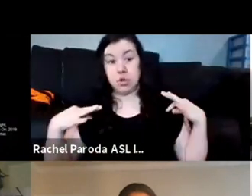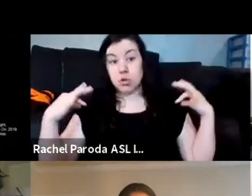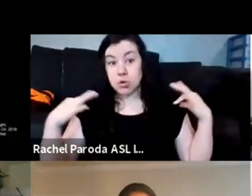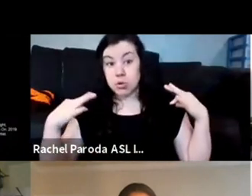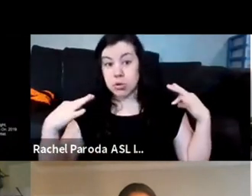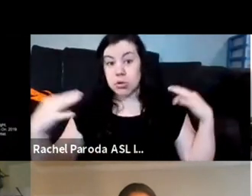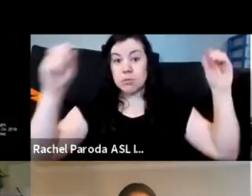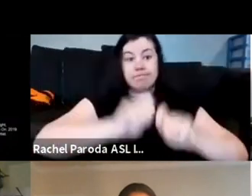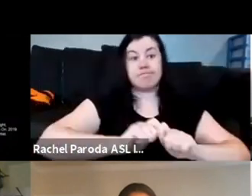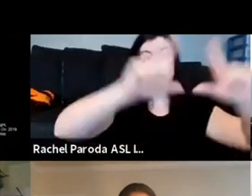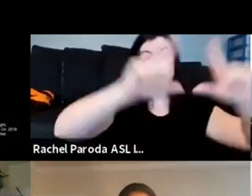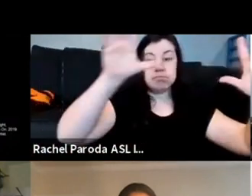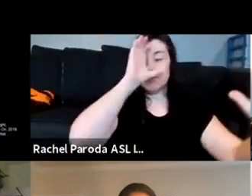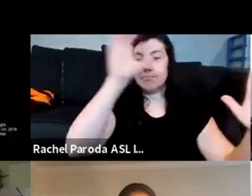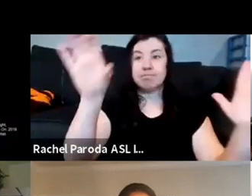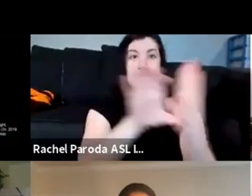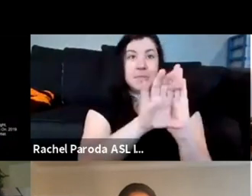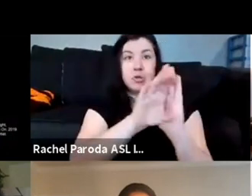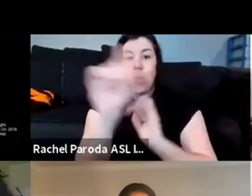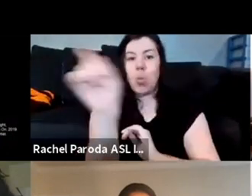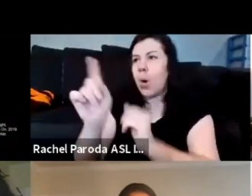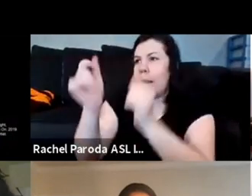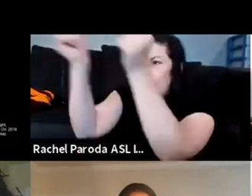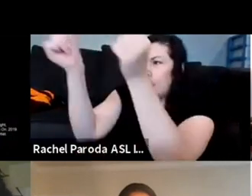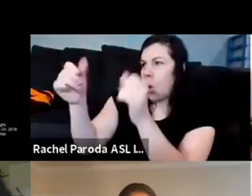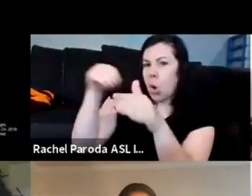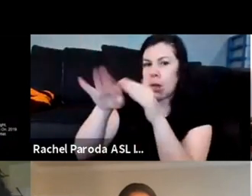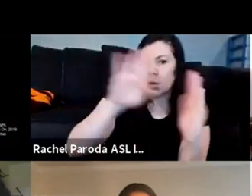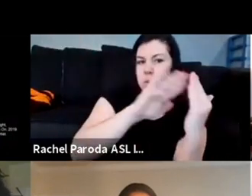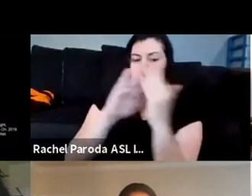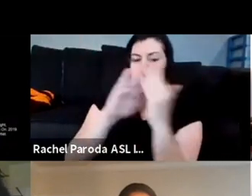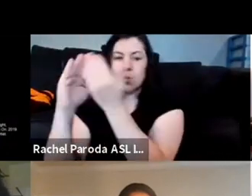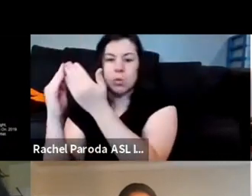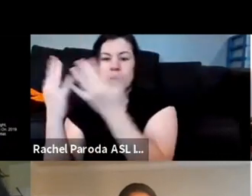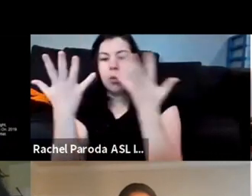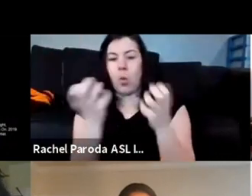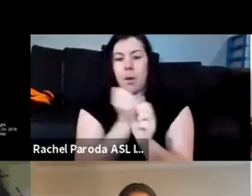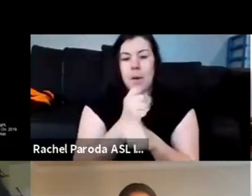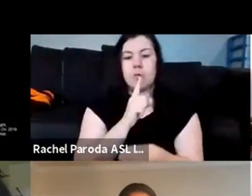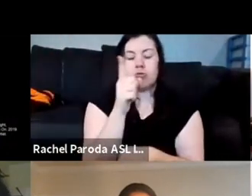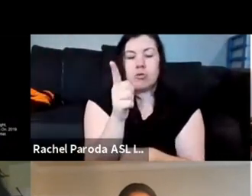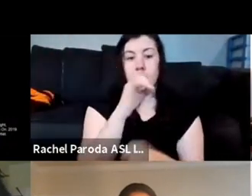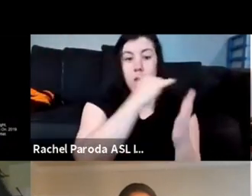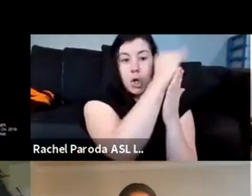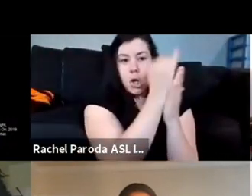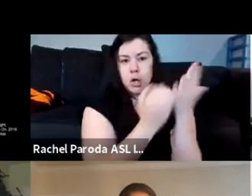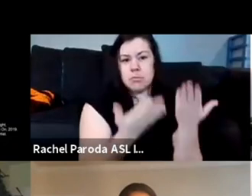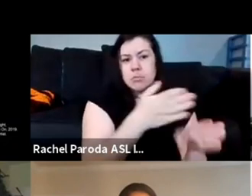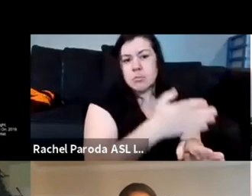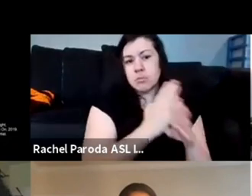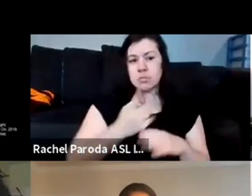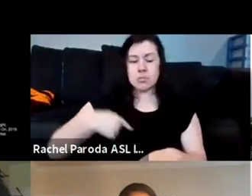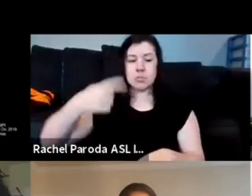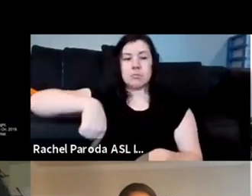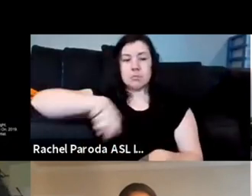intentional about the signage and the communication because we felt that art could protect us um we felt